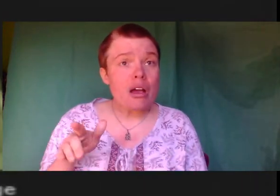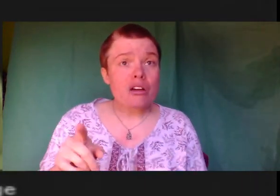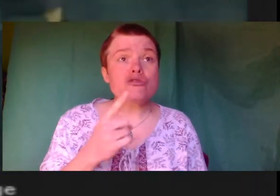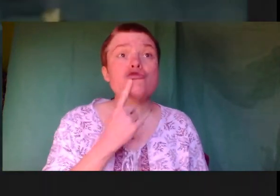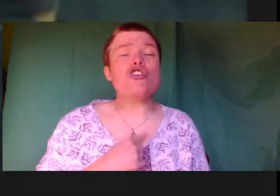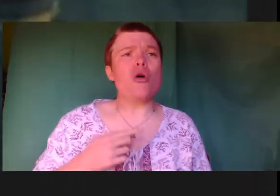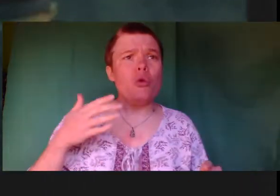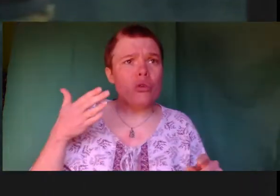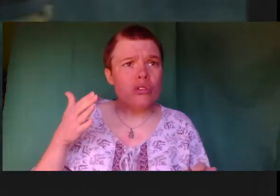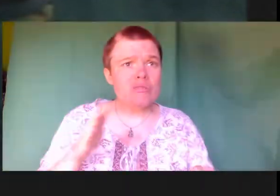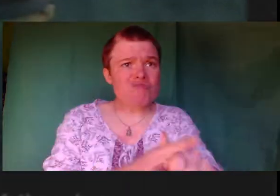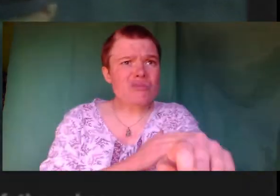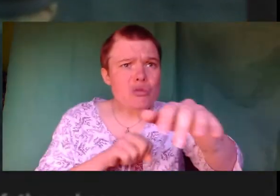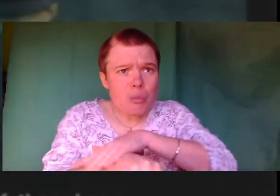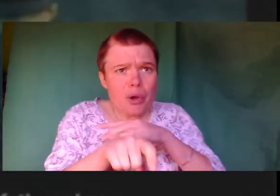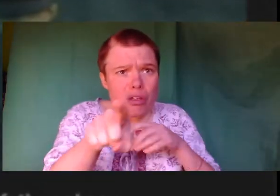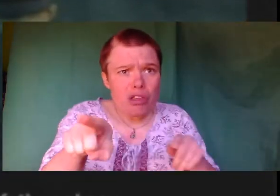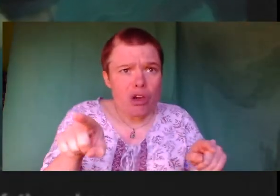were born?